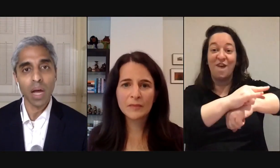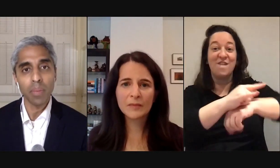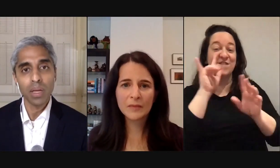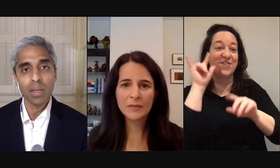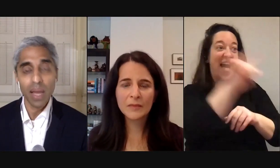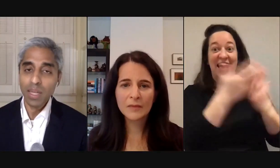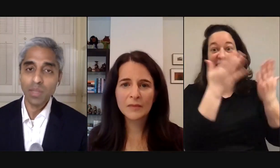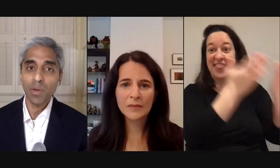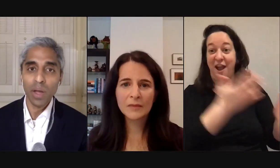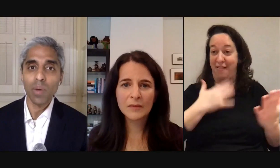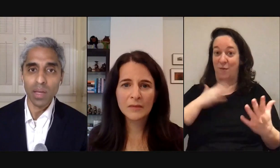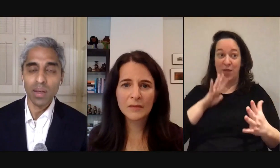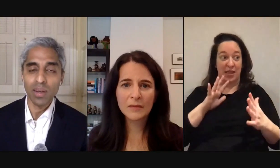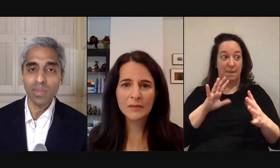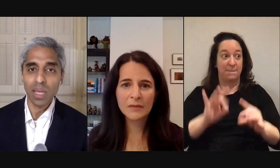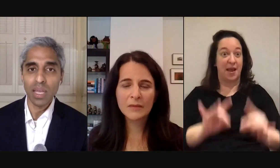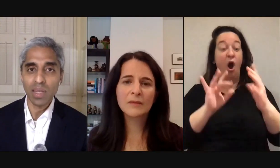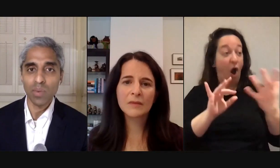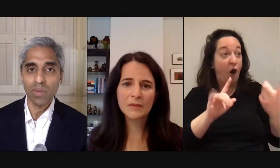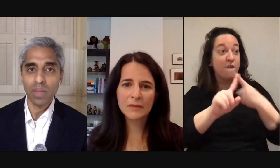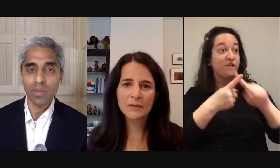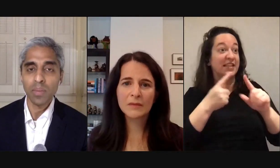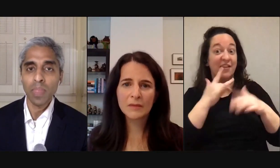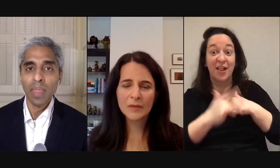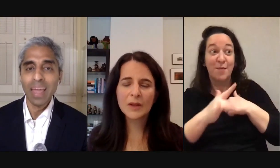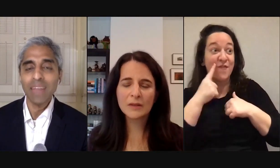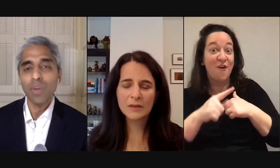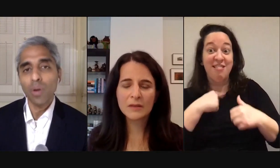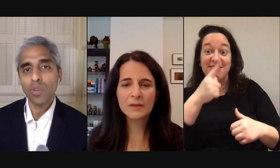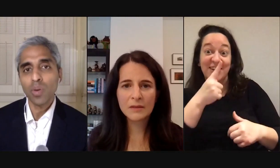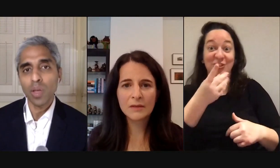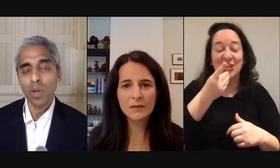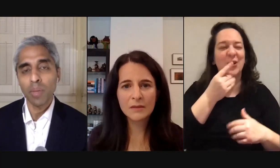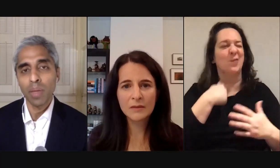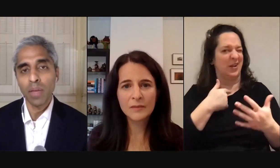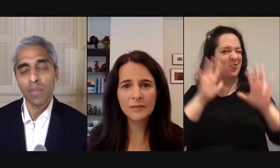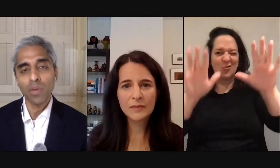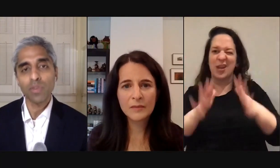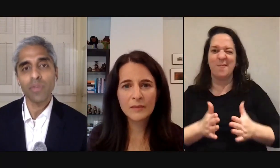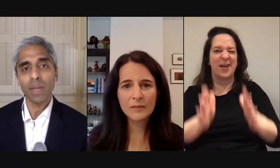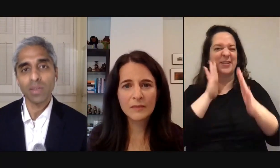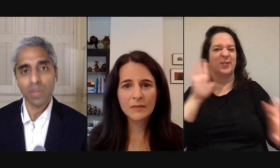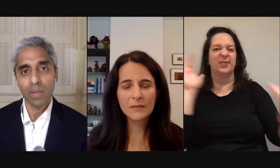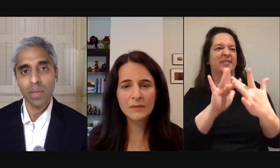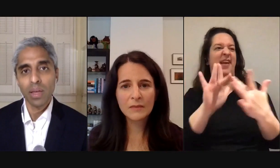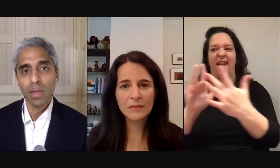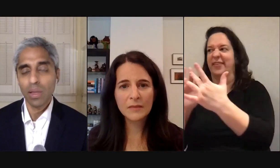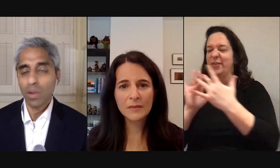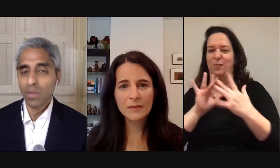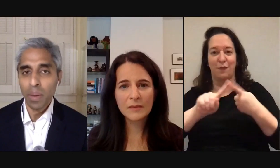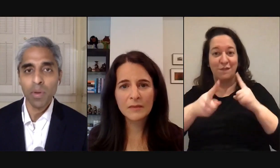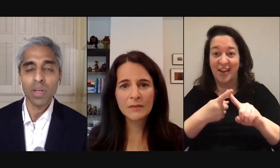actually need up that can actually be a great way of staying connected with friends and if you're also you know if you also find yourself